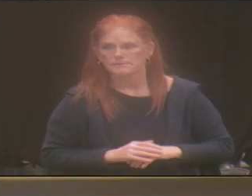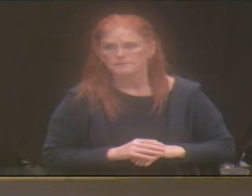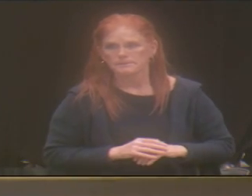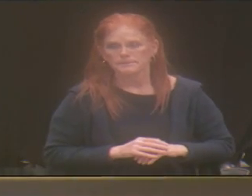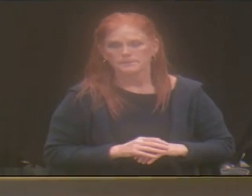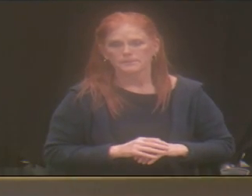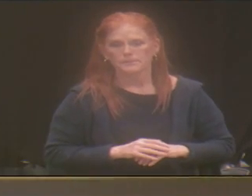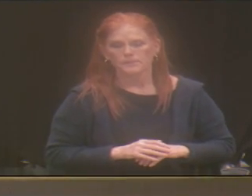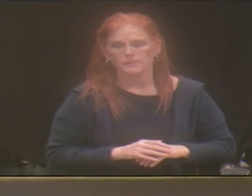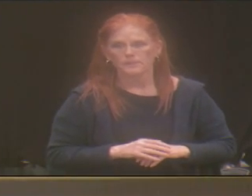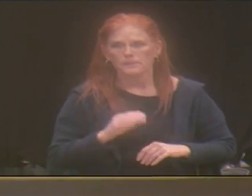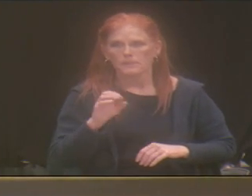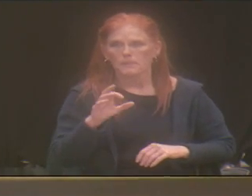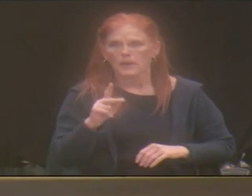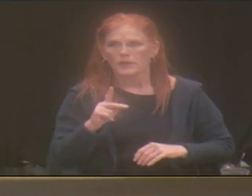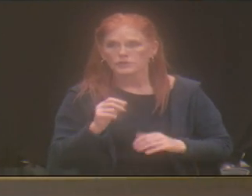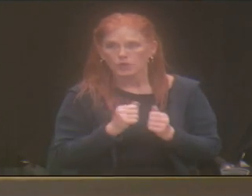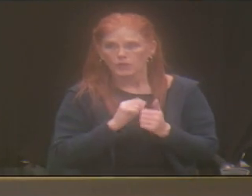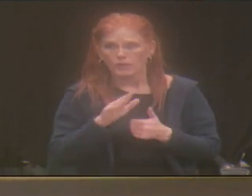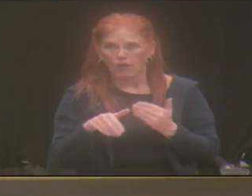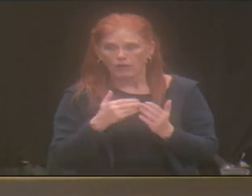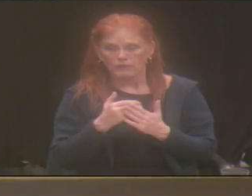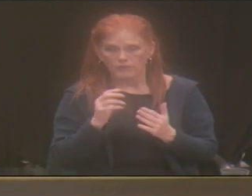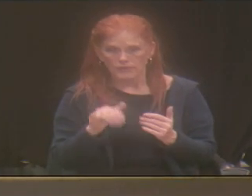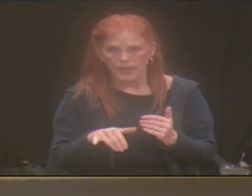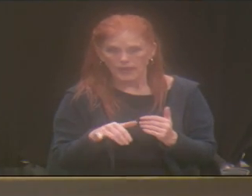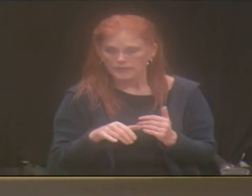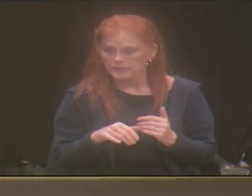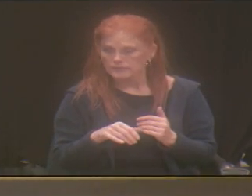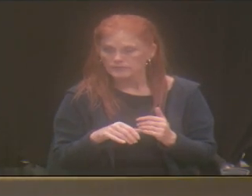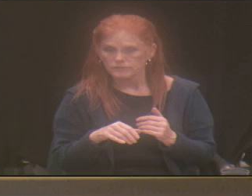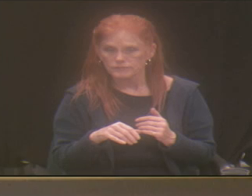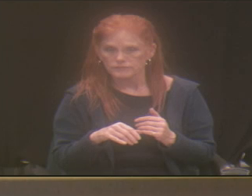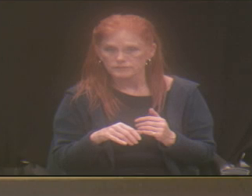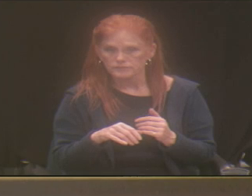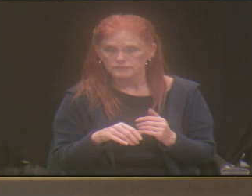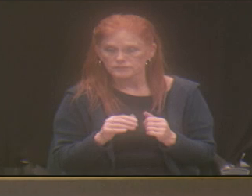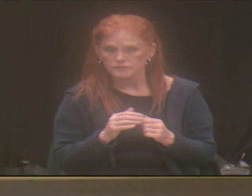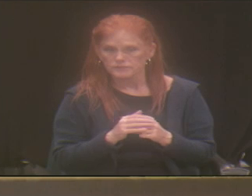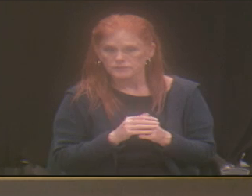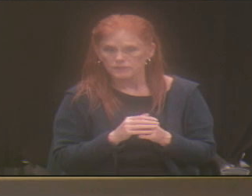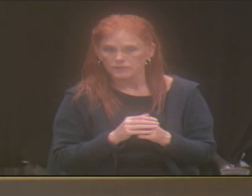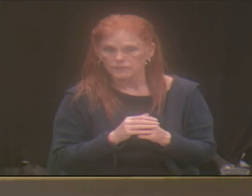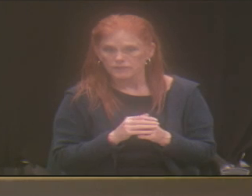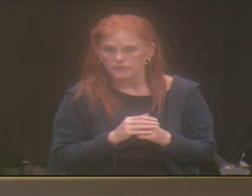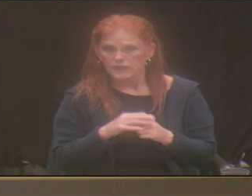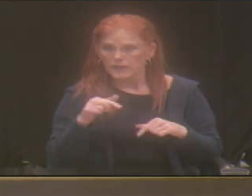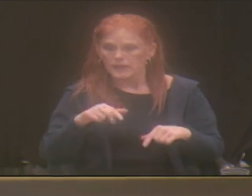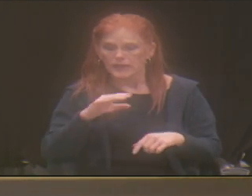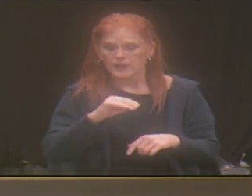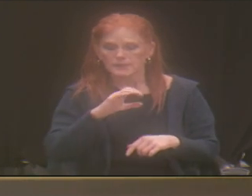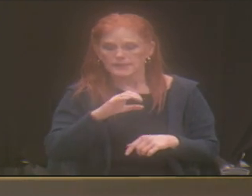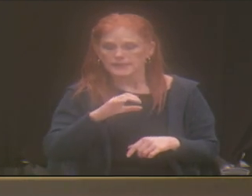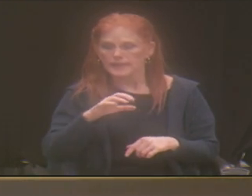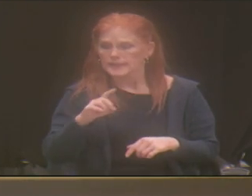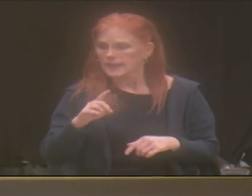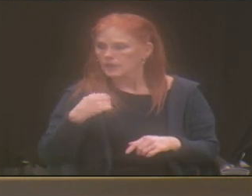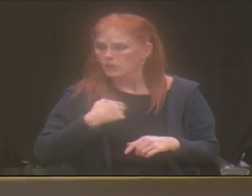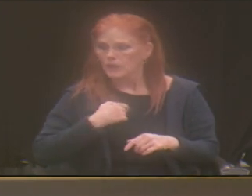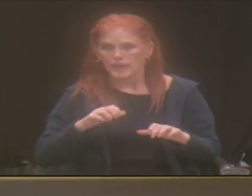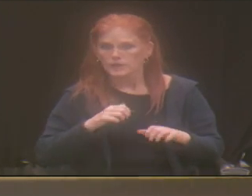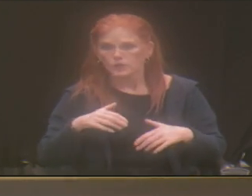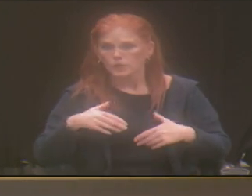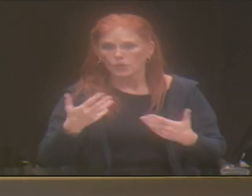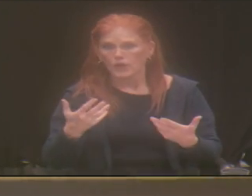So with all that in mind, how do you see how can the commission help? What can we do to